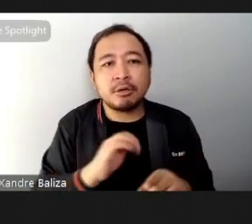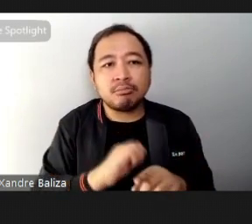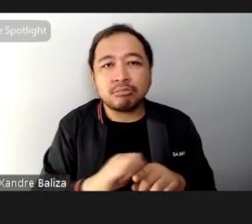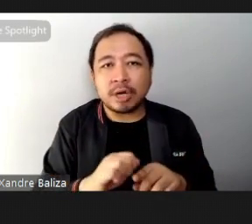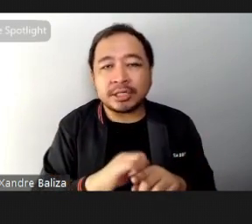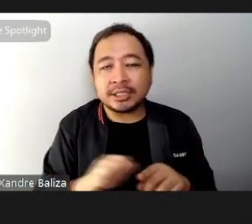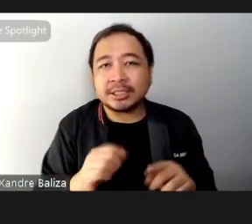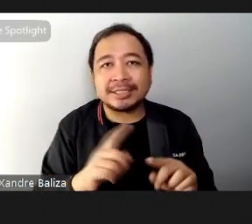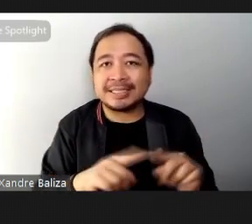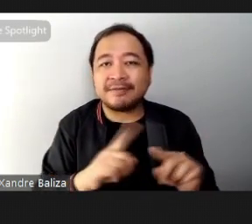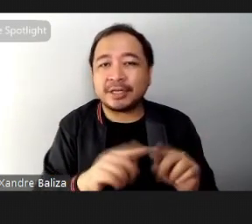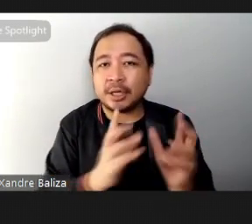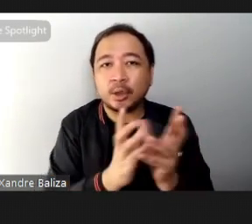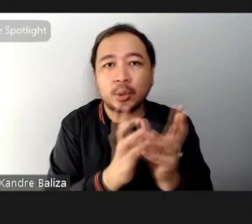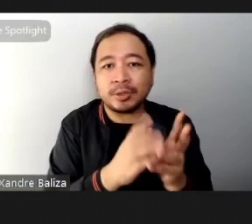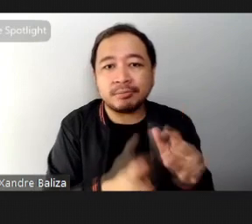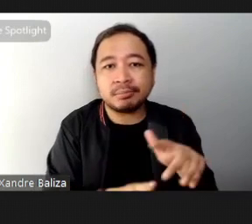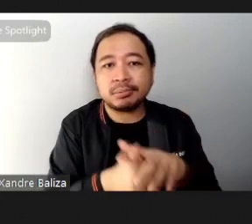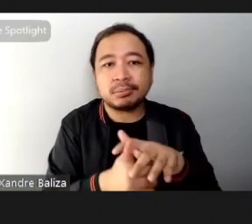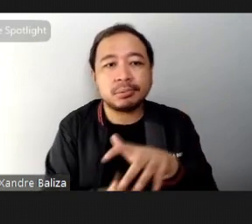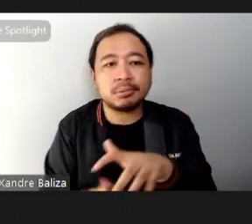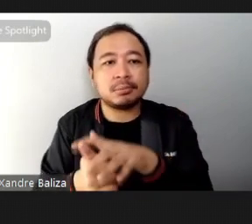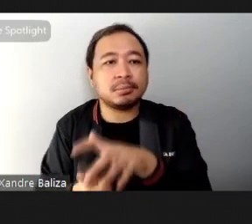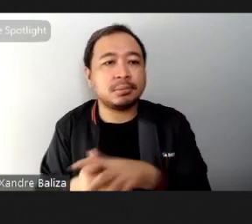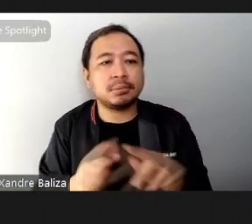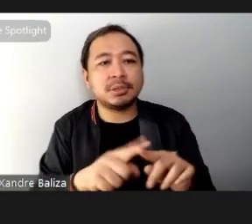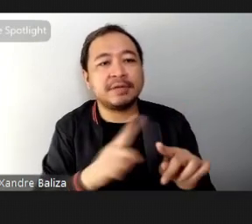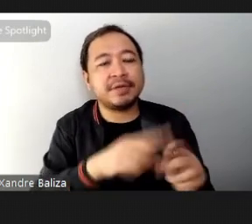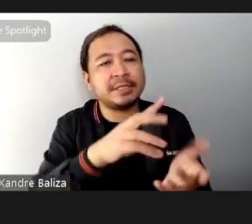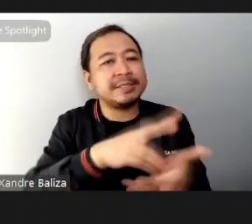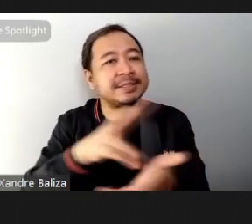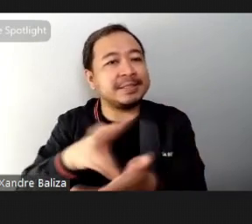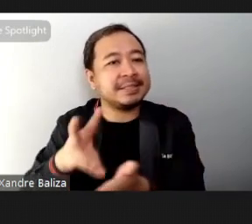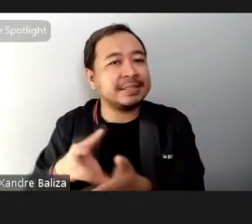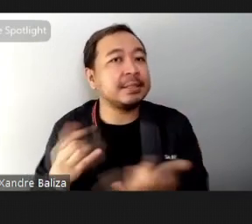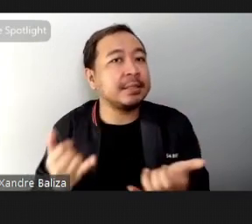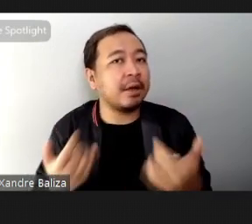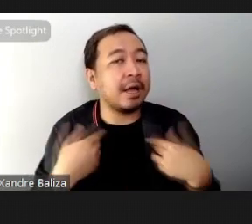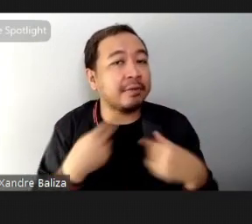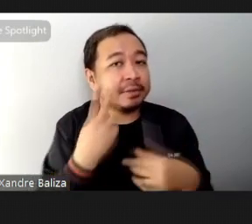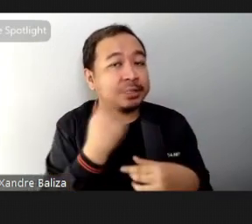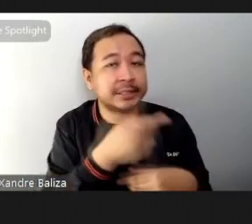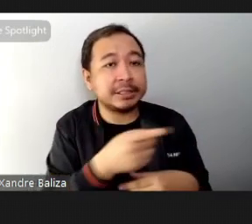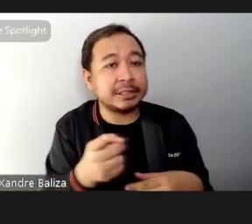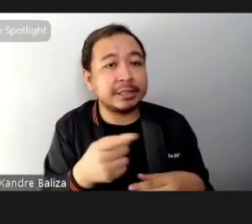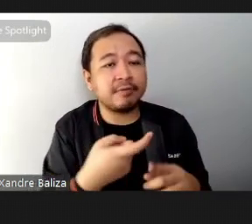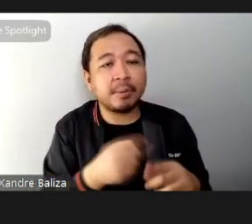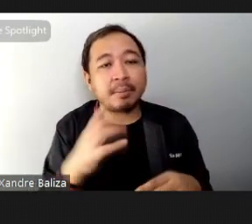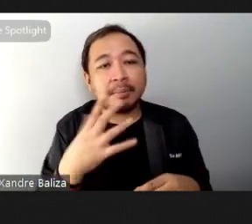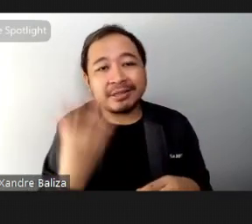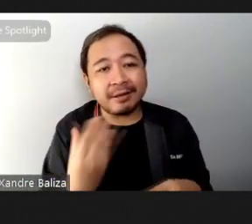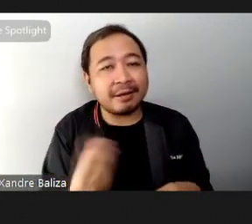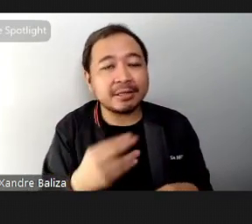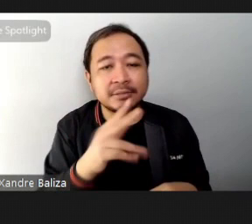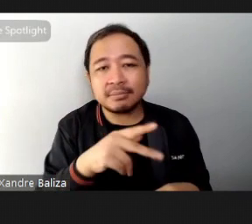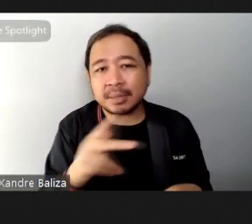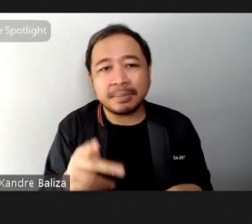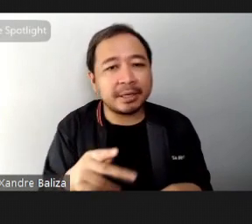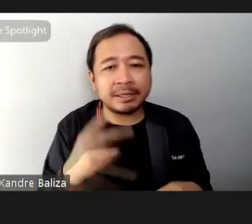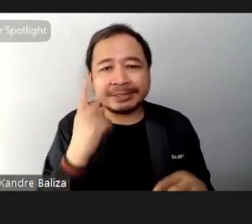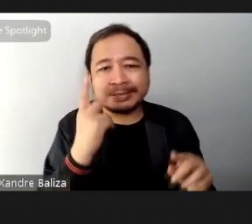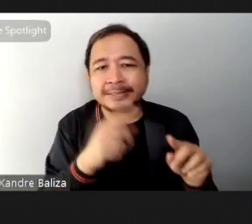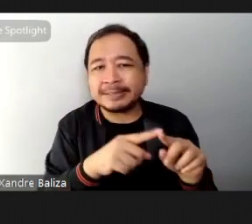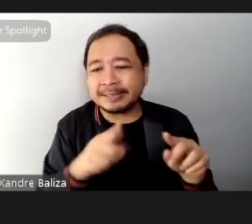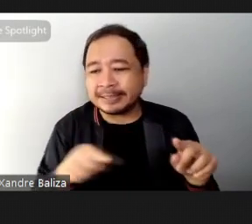communities emerge in different parts of the Philippines so we have communities as you can see here from Batangas from Pampanga all the way down to